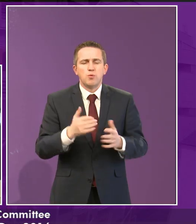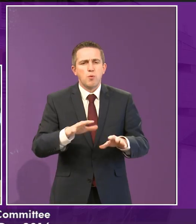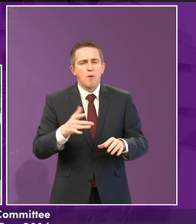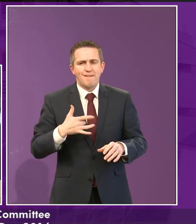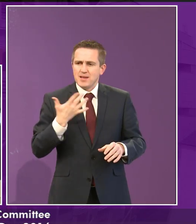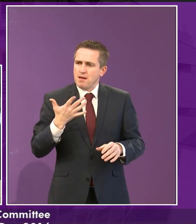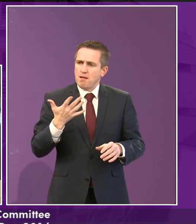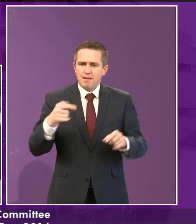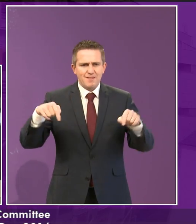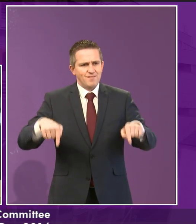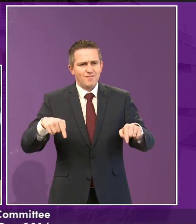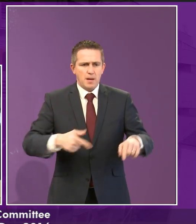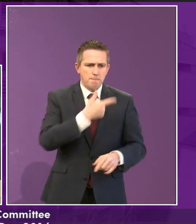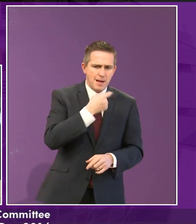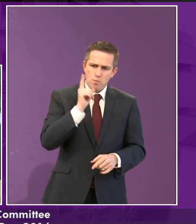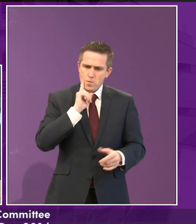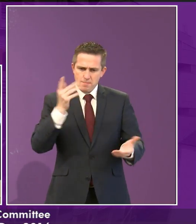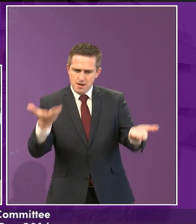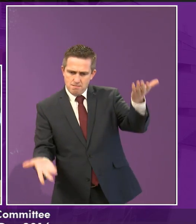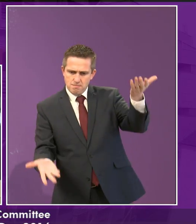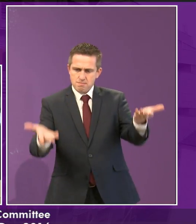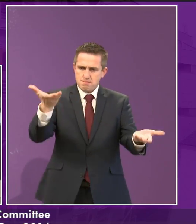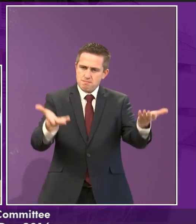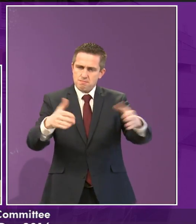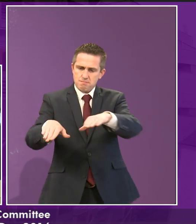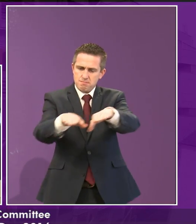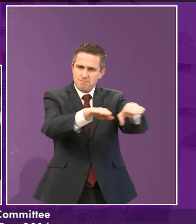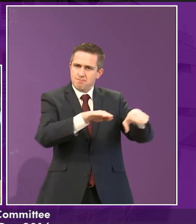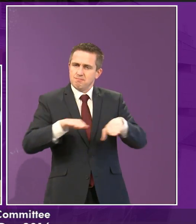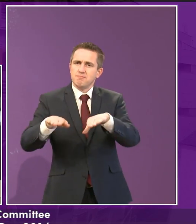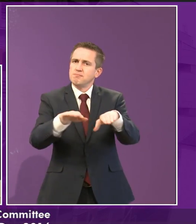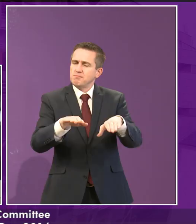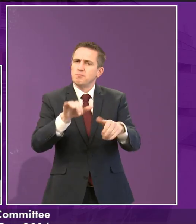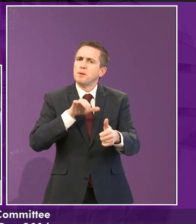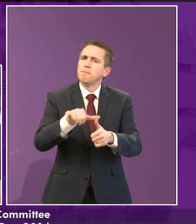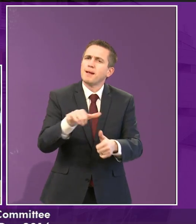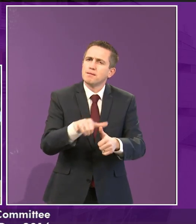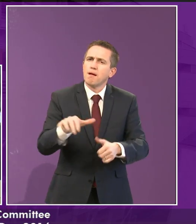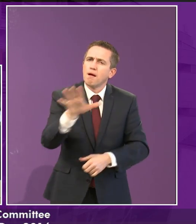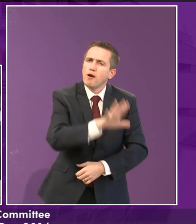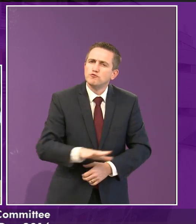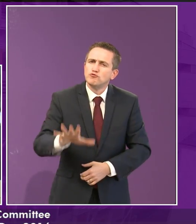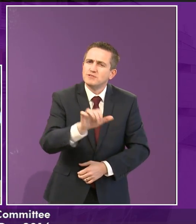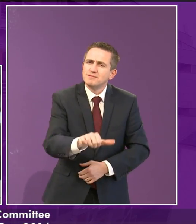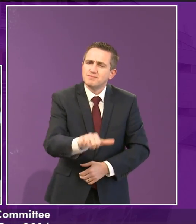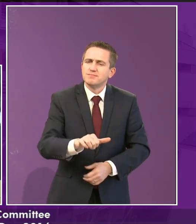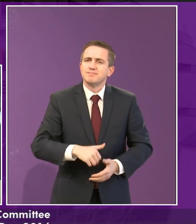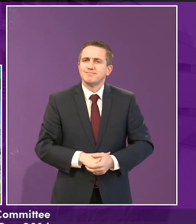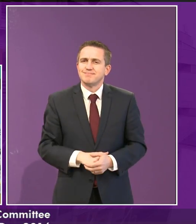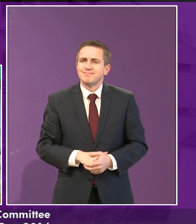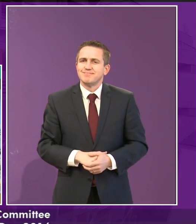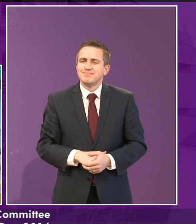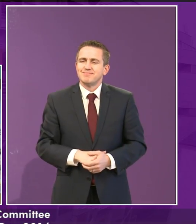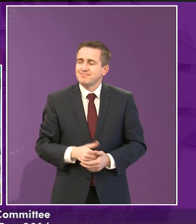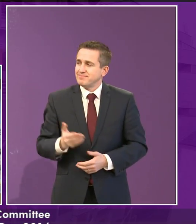would be a more nicer place if no gender stereotyping would be, like, involved in it. a, that's a great point. What about